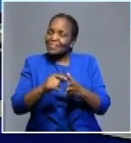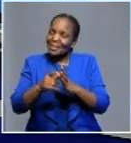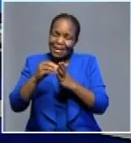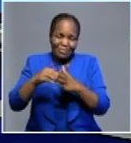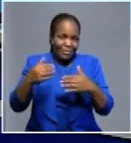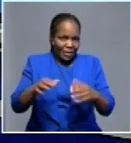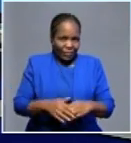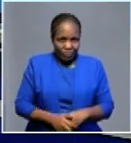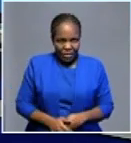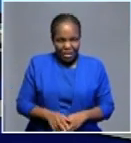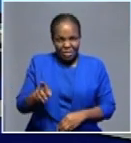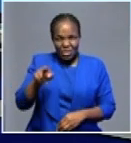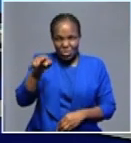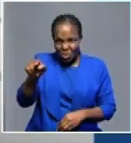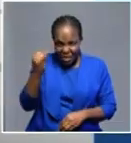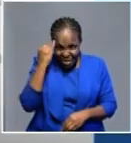$19 taxi fare?